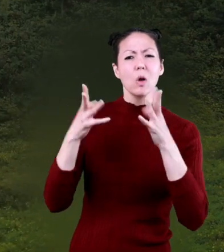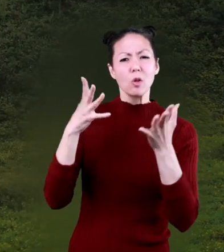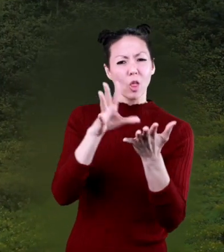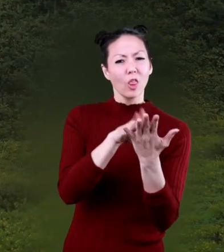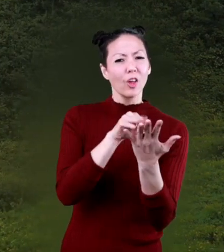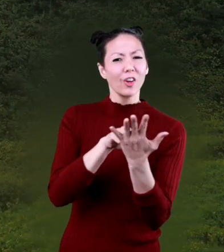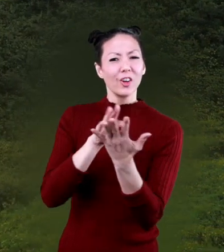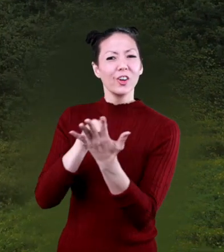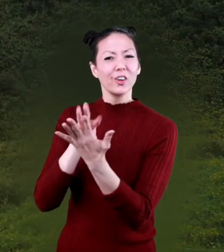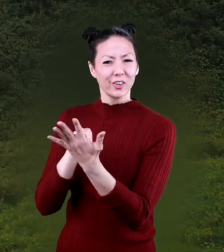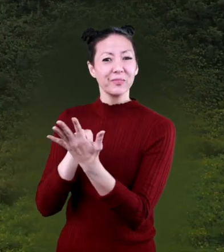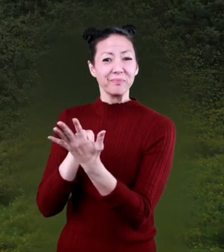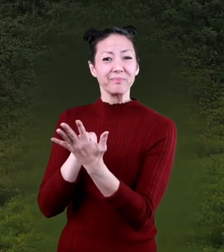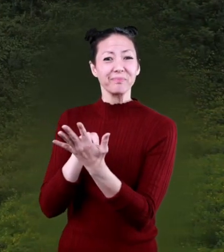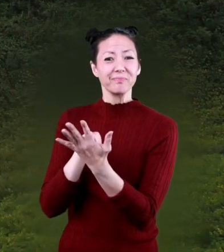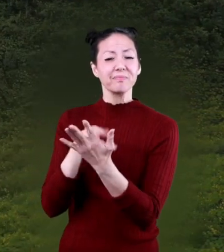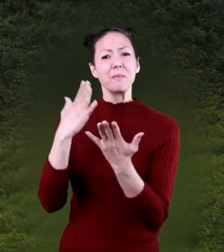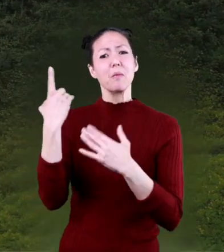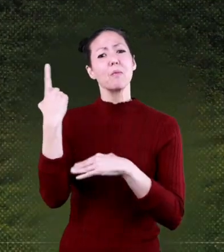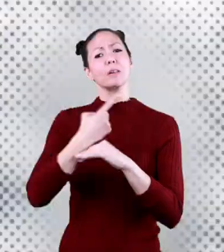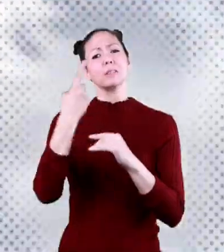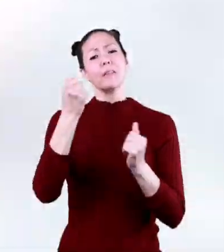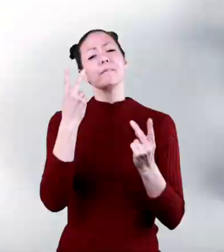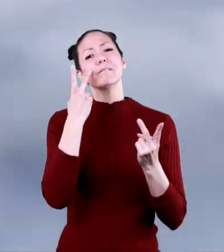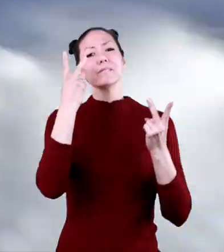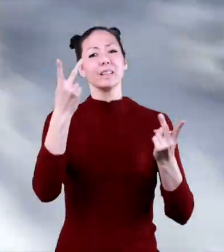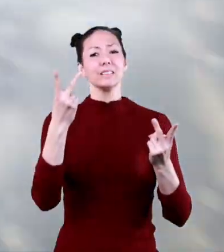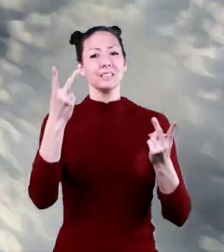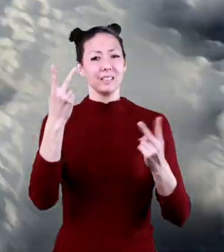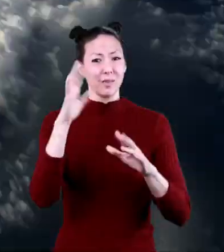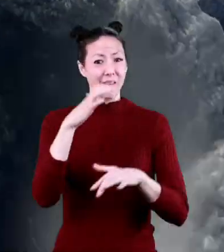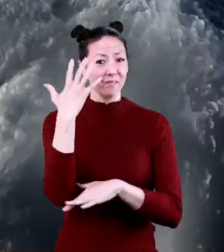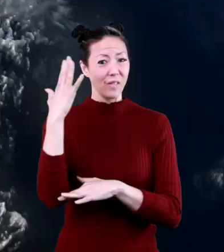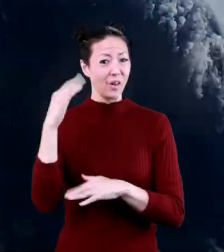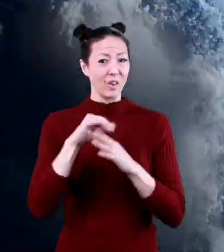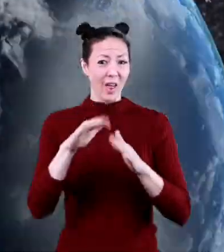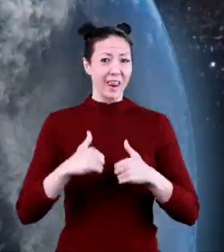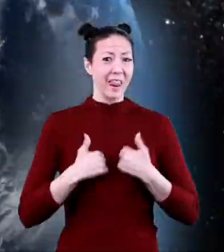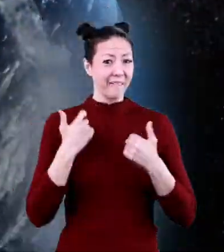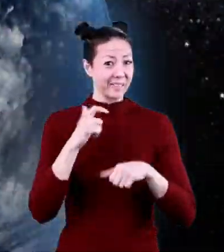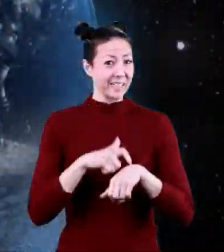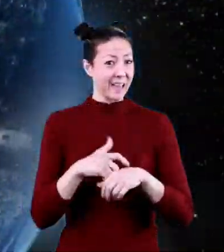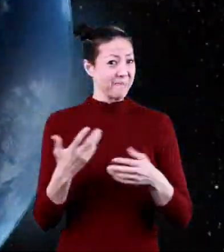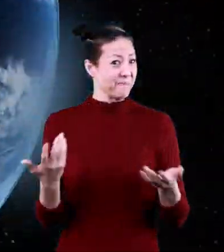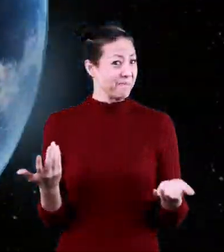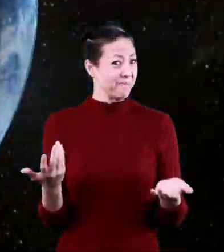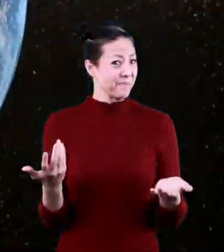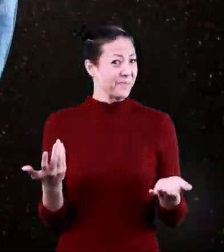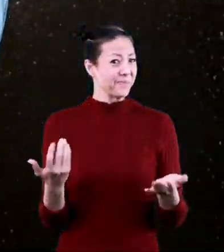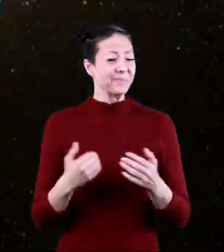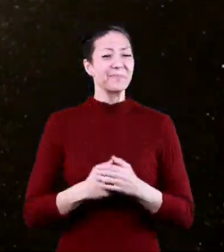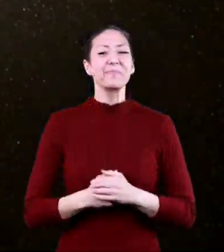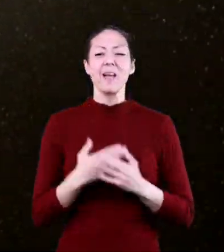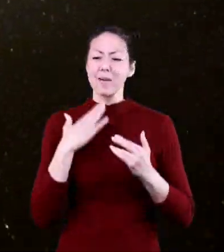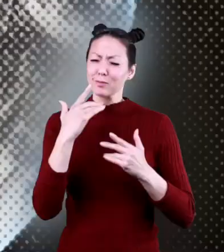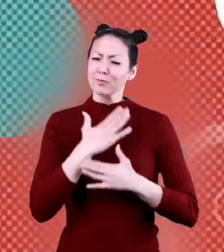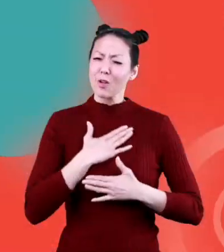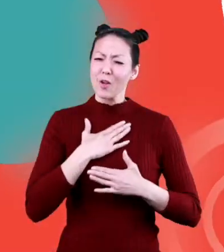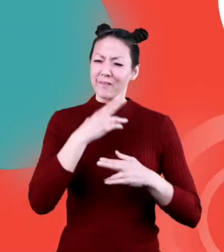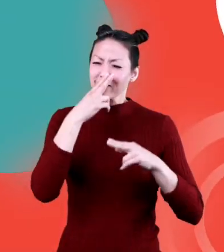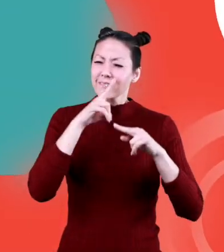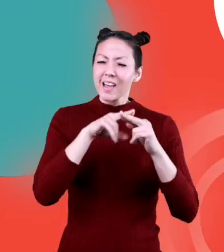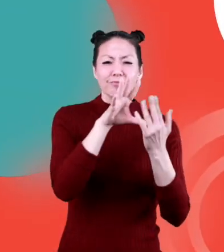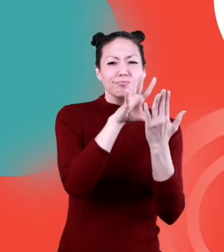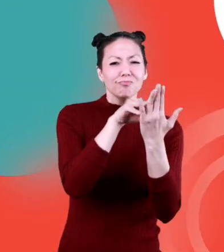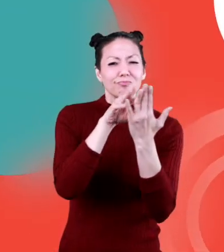and contrast what you have learned. And maybe one day, you can visit a rainforest in real life.